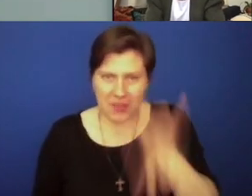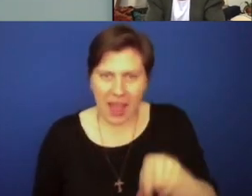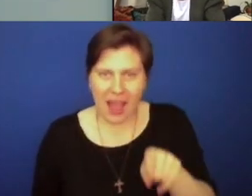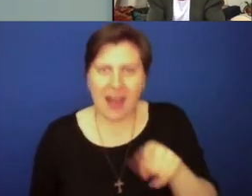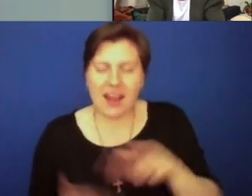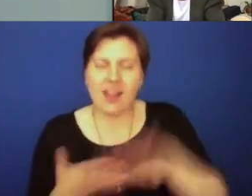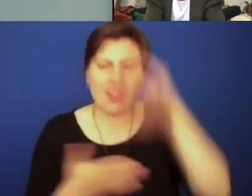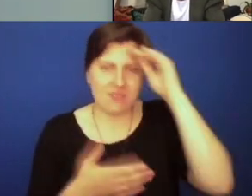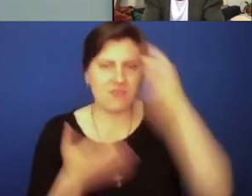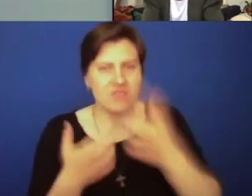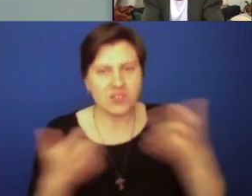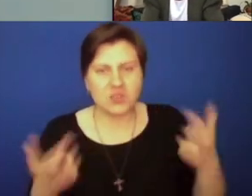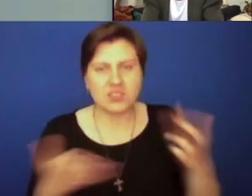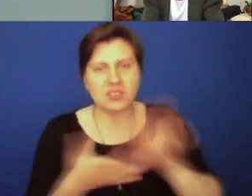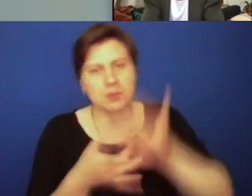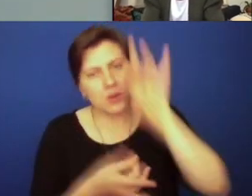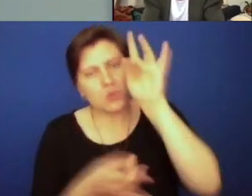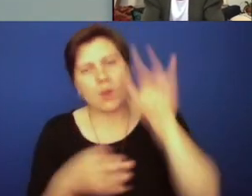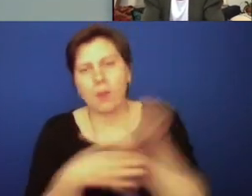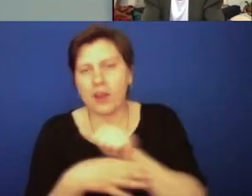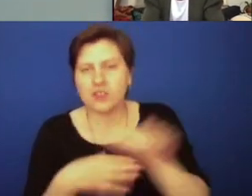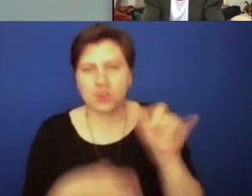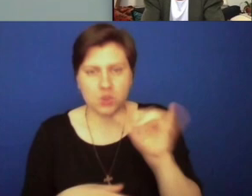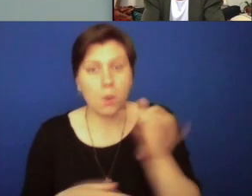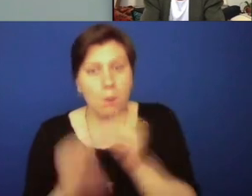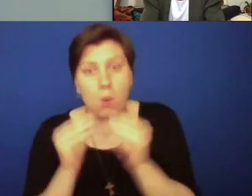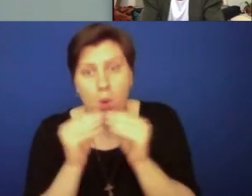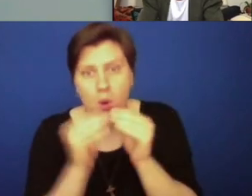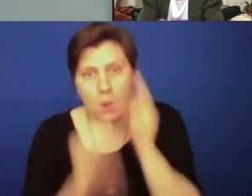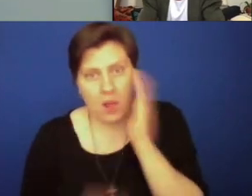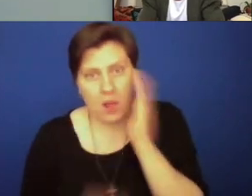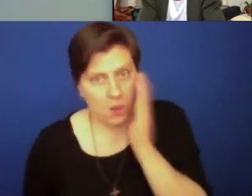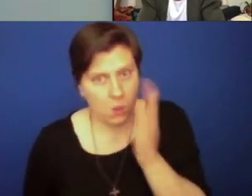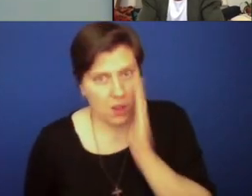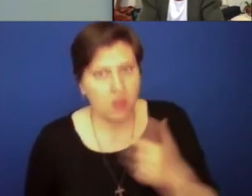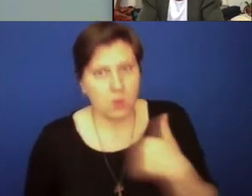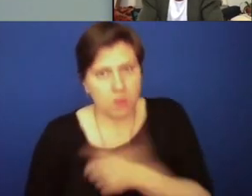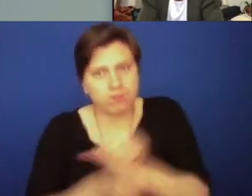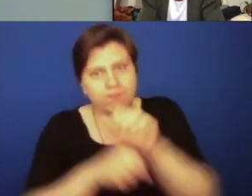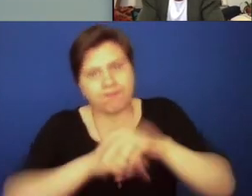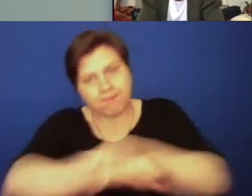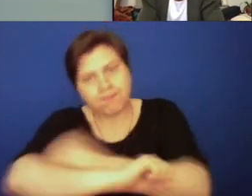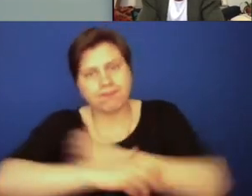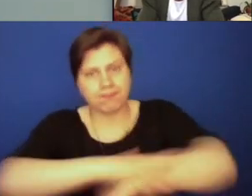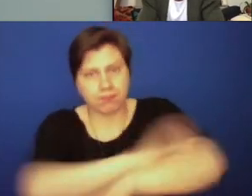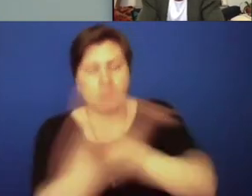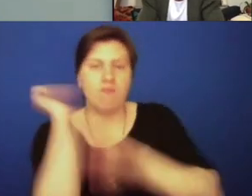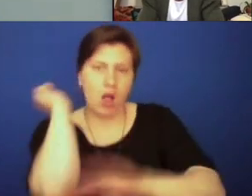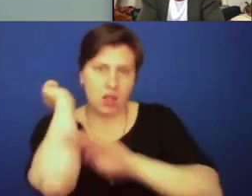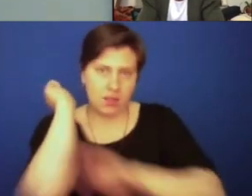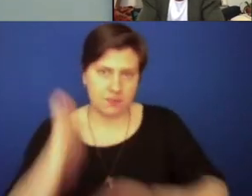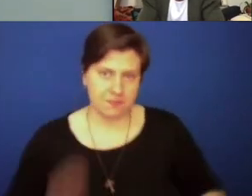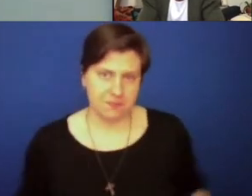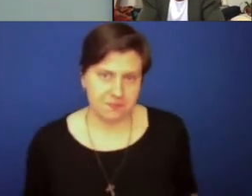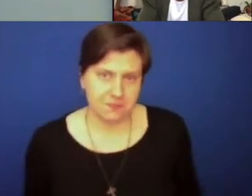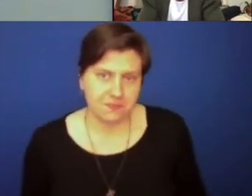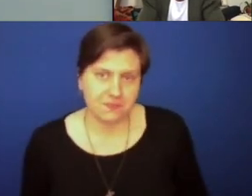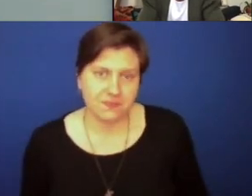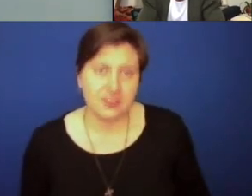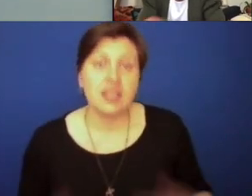resources, both spiritual and practical, and more is coming there as that work is underway this fall. We hope to add a lot more.